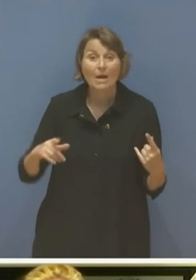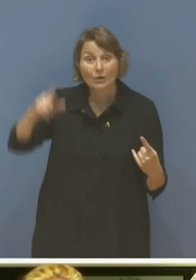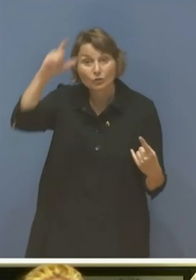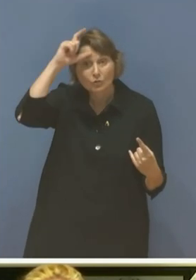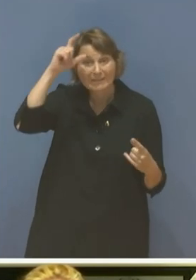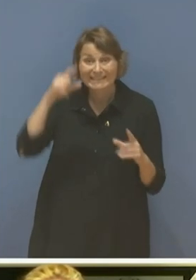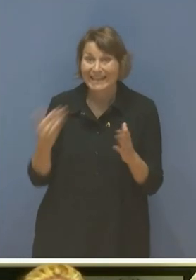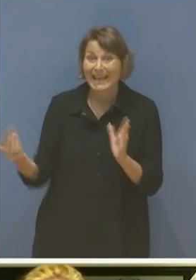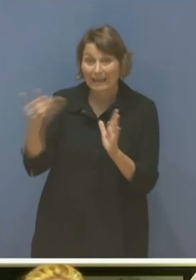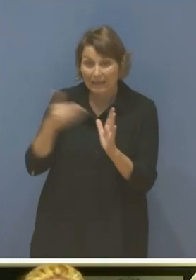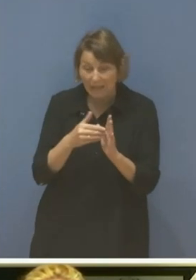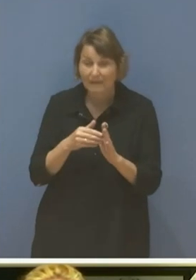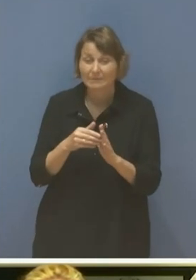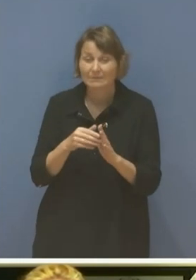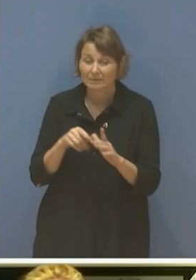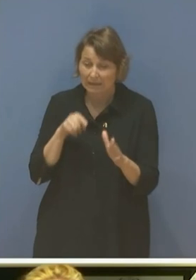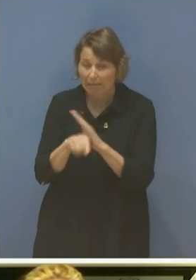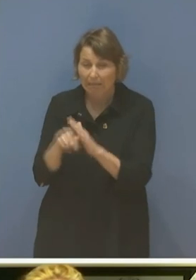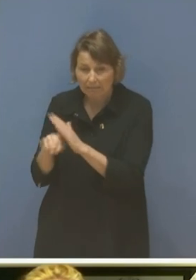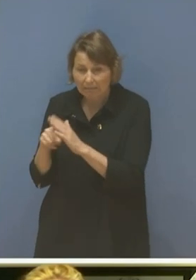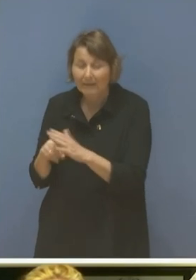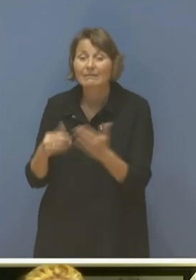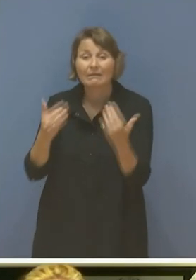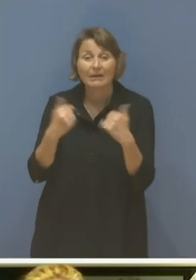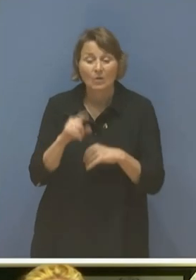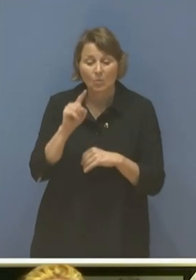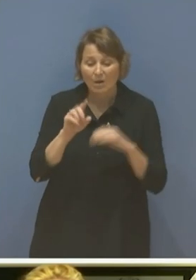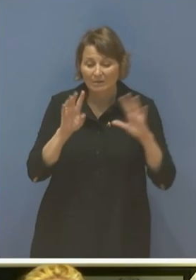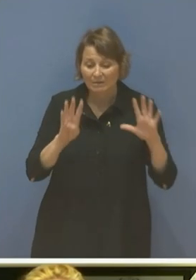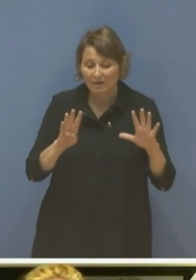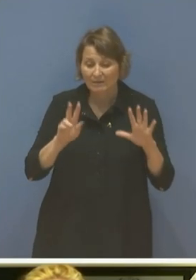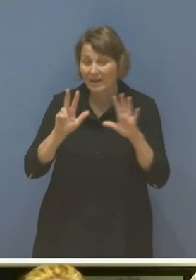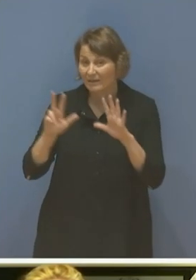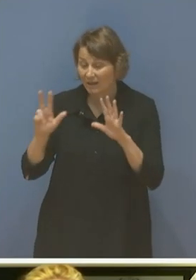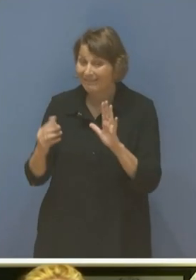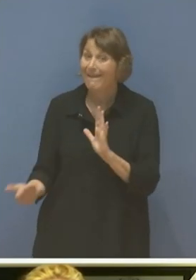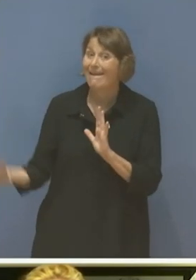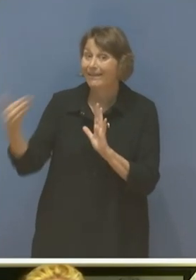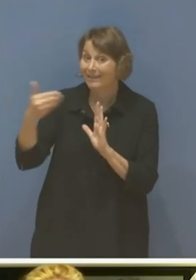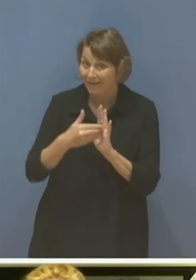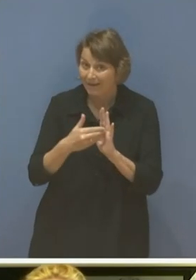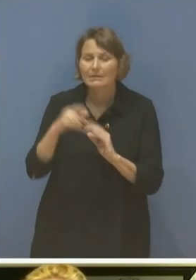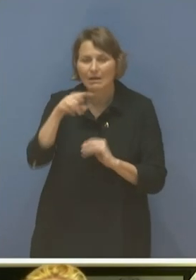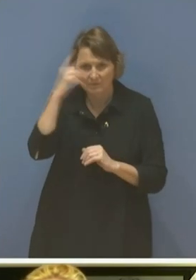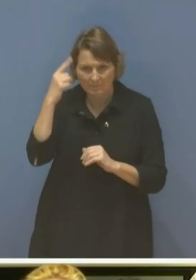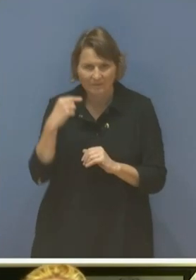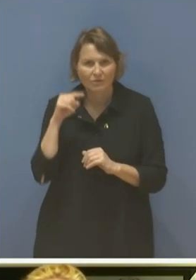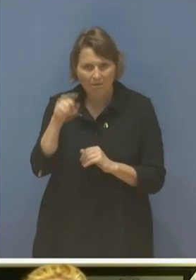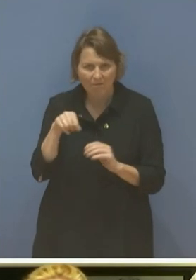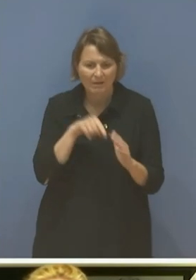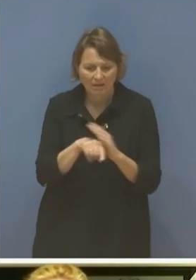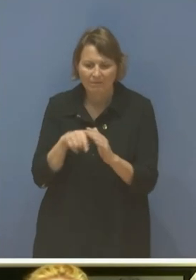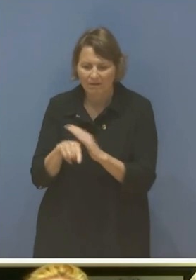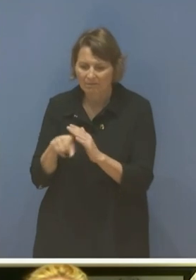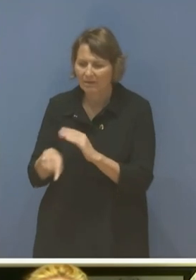in 1988, and another massacre by Azerbaijan in Atsakh in 1992. Azerbaijan has